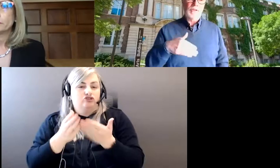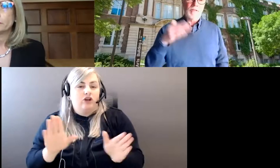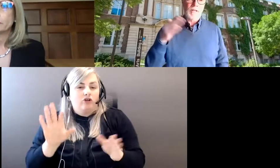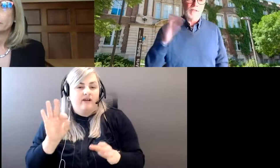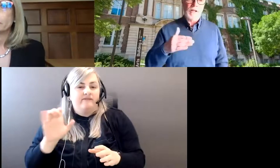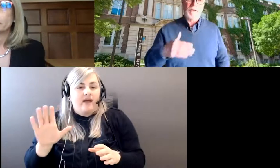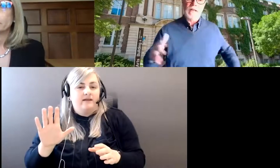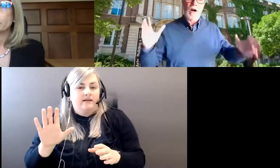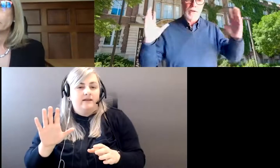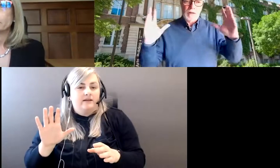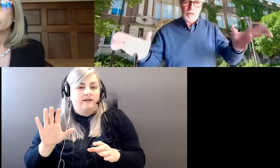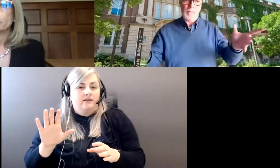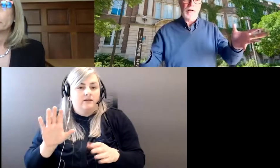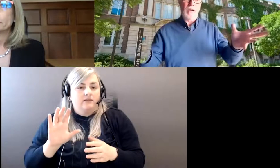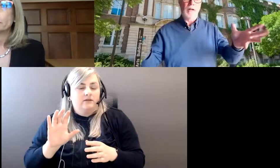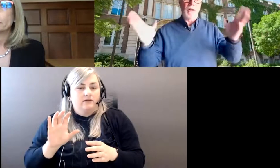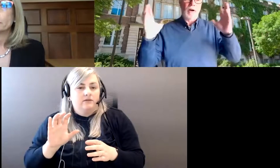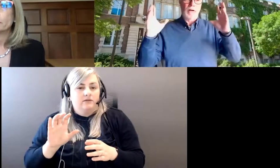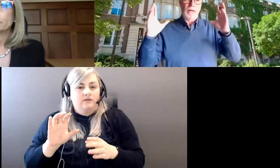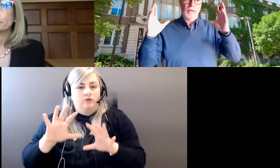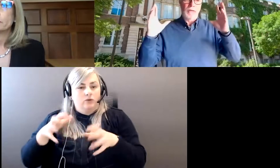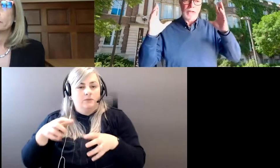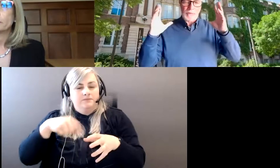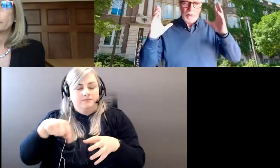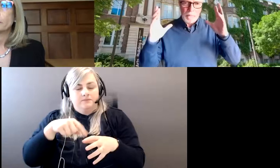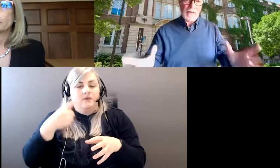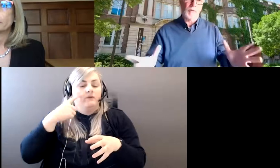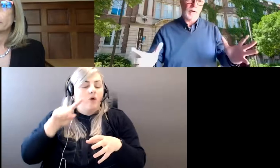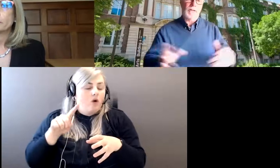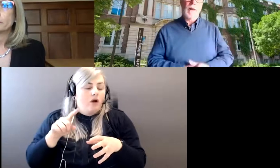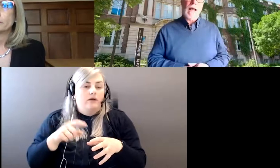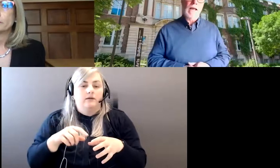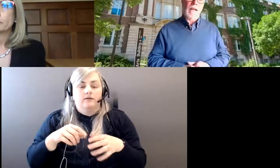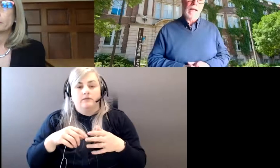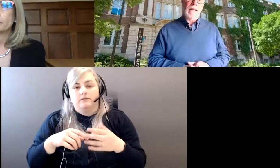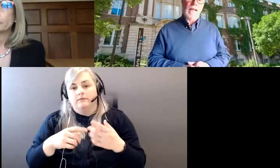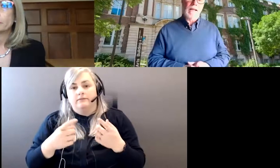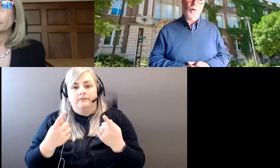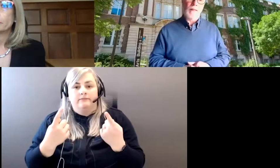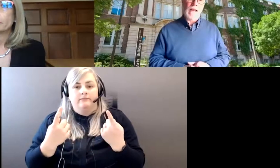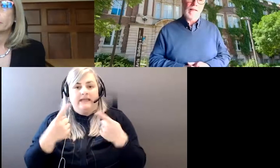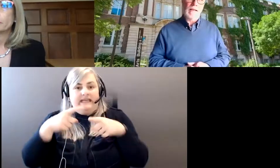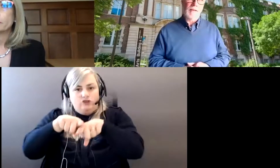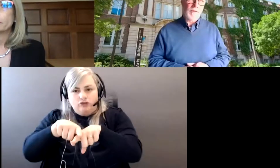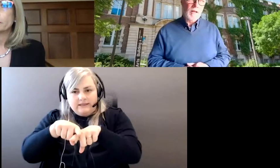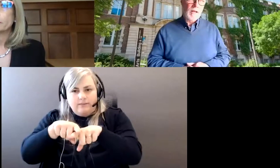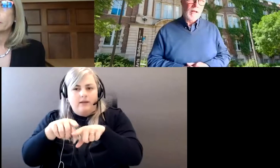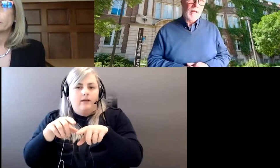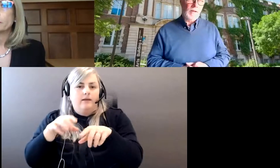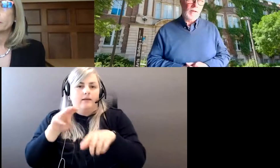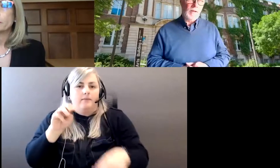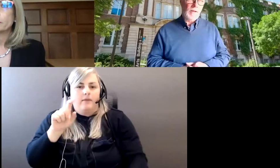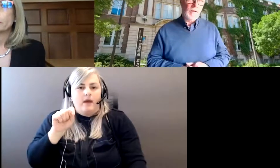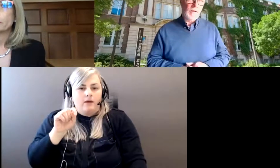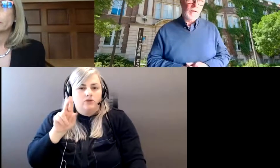discussions at GFC on interdisciplinarity on interdisciplinary metrics and, and how important that that is. And,